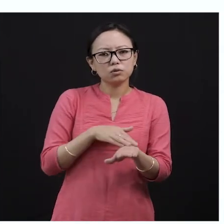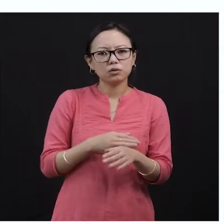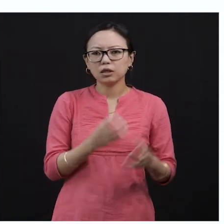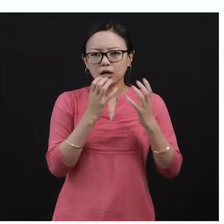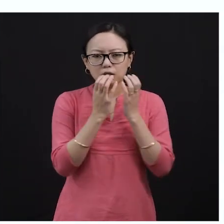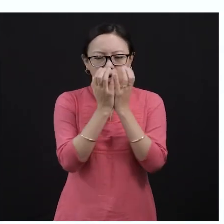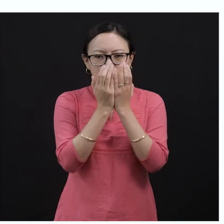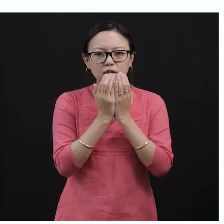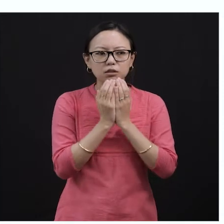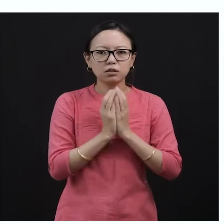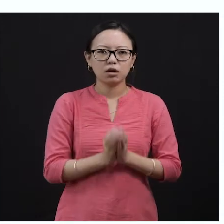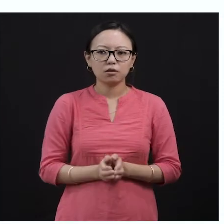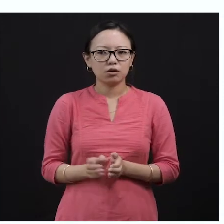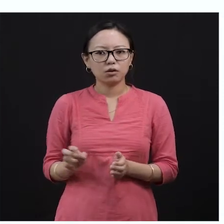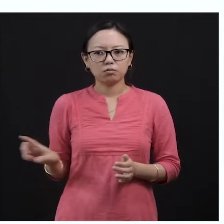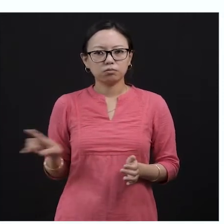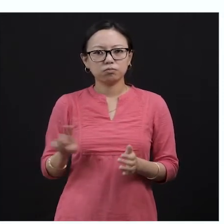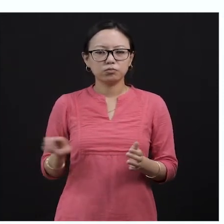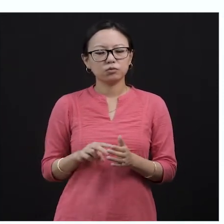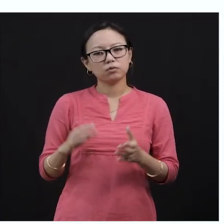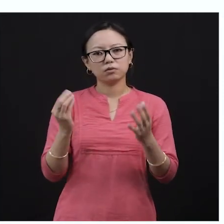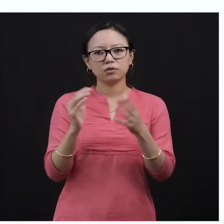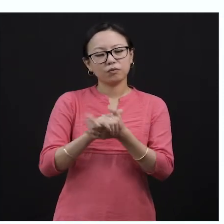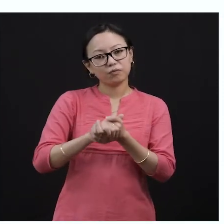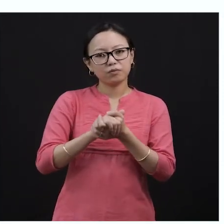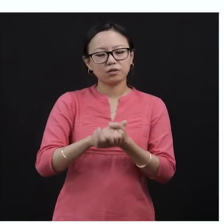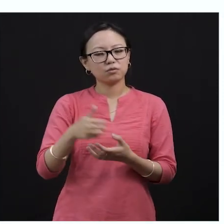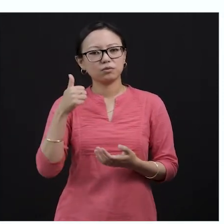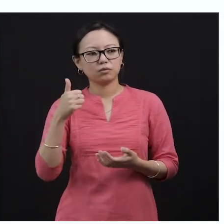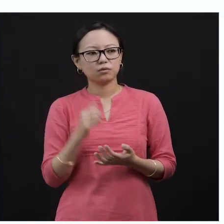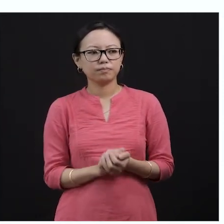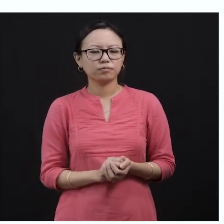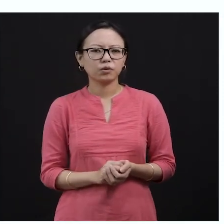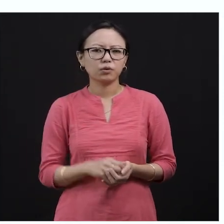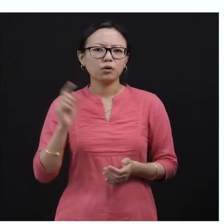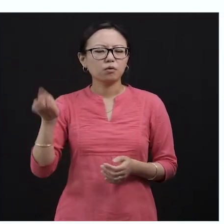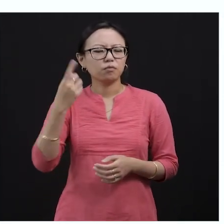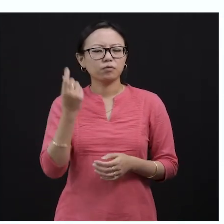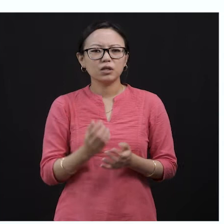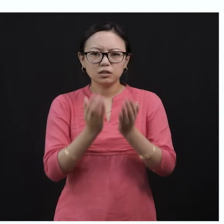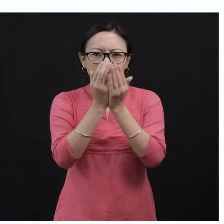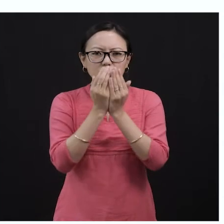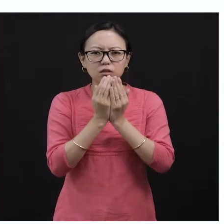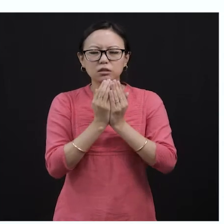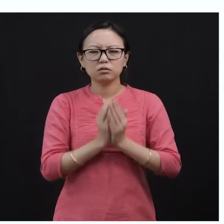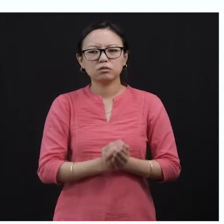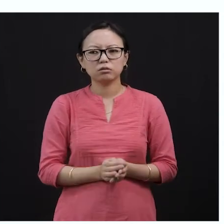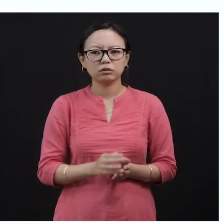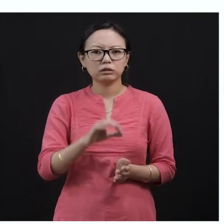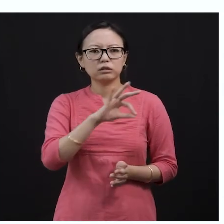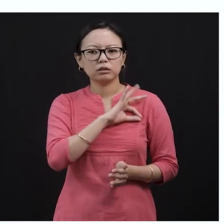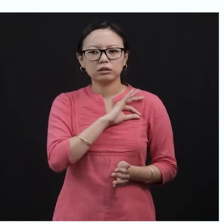at first, the squirrel disapproves. He did not like the boy coming to the tree. And as normal,